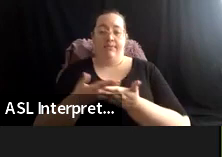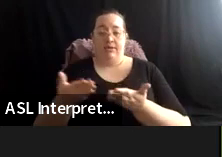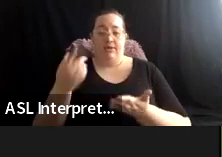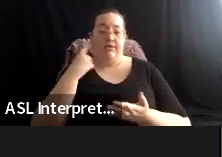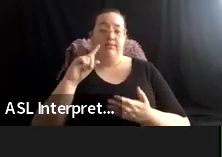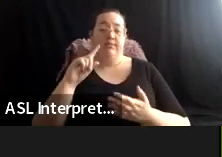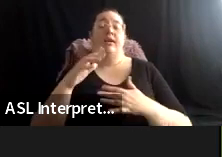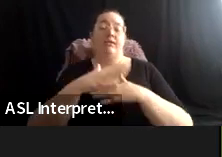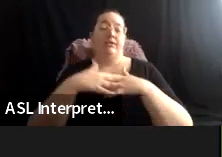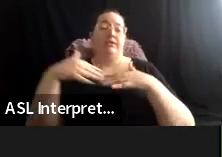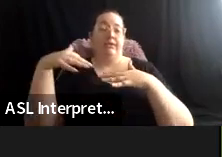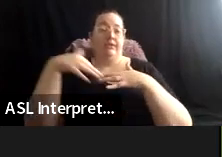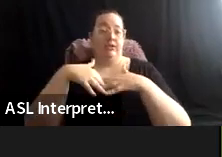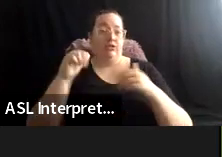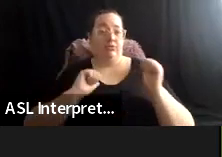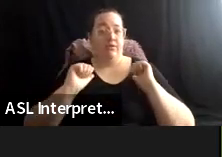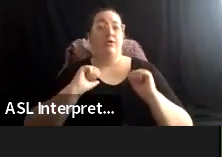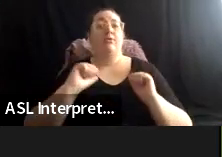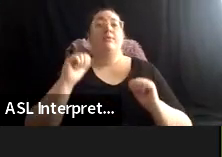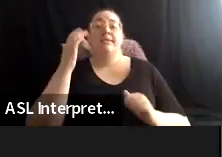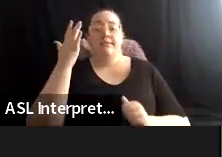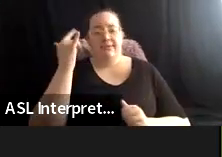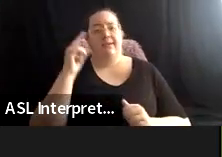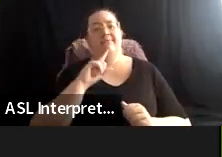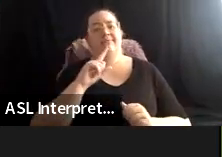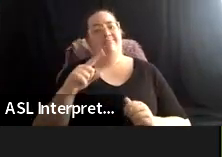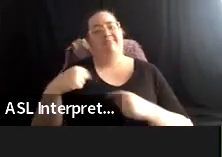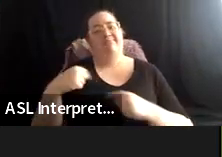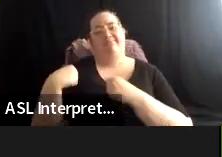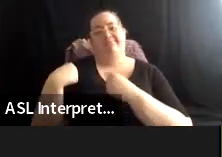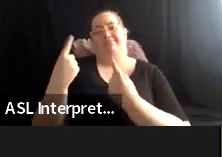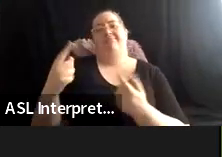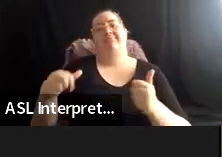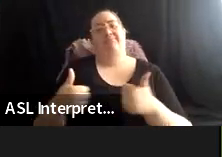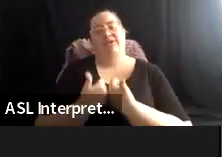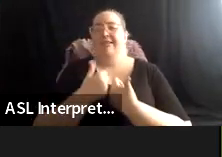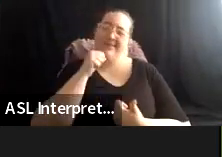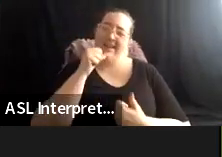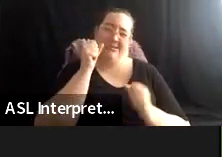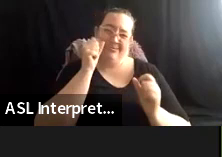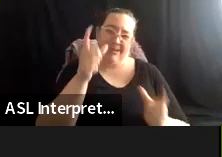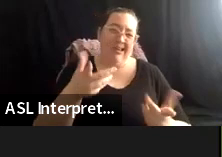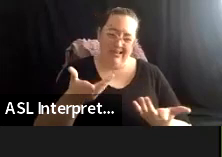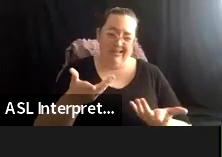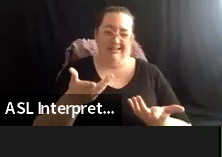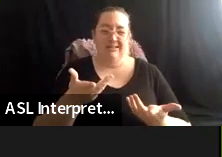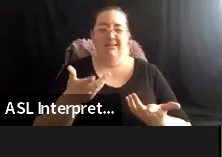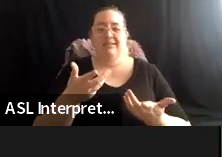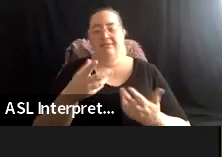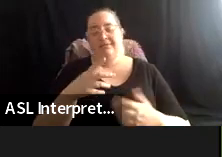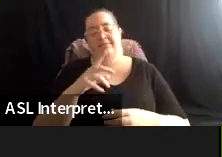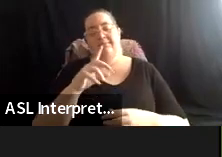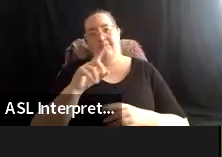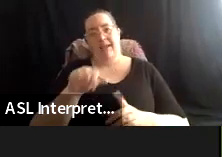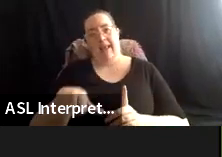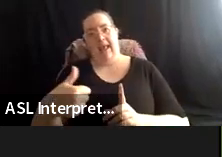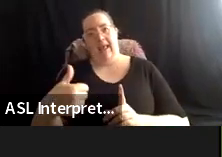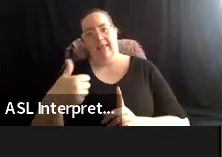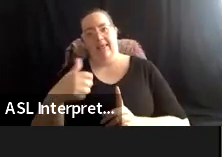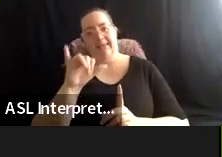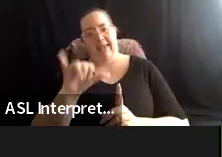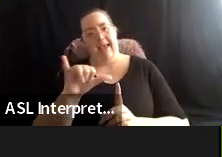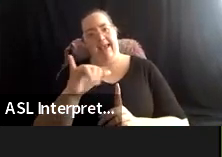challenging. Um, Kevin just spoke to indigenous context and how that context is so critical and often, um,